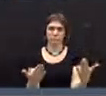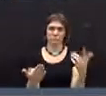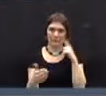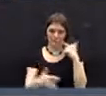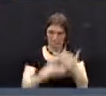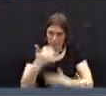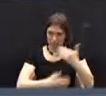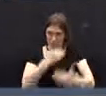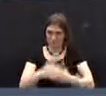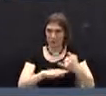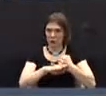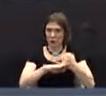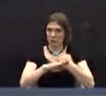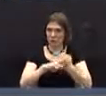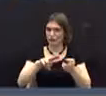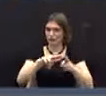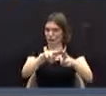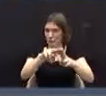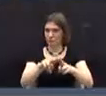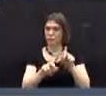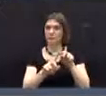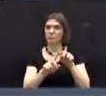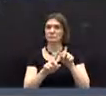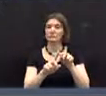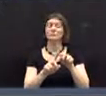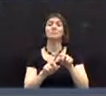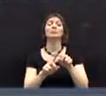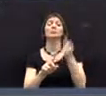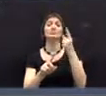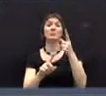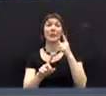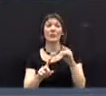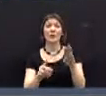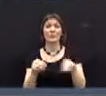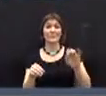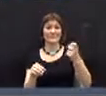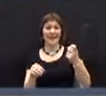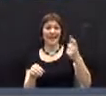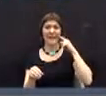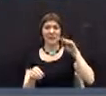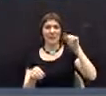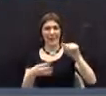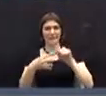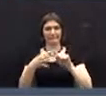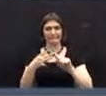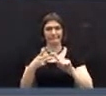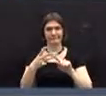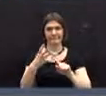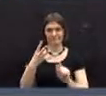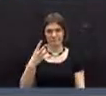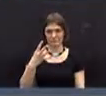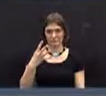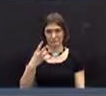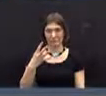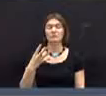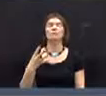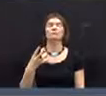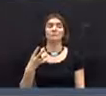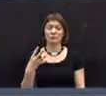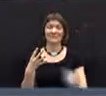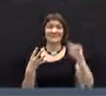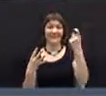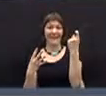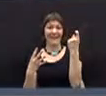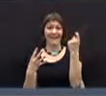any overdue payment of the town tax installment or portion thereof, and that the town